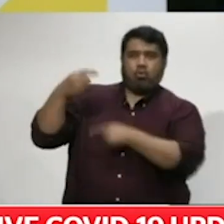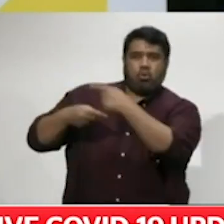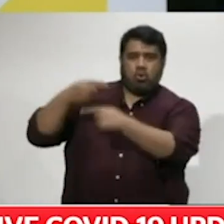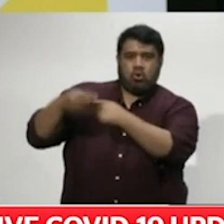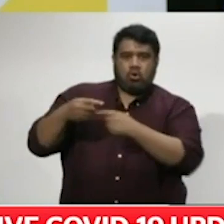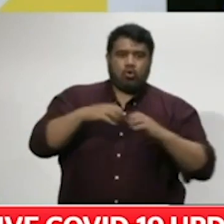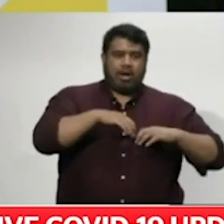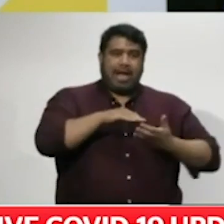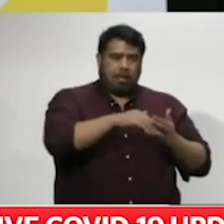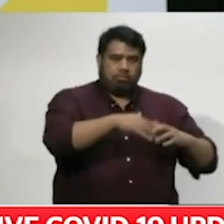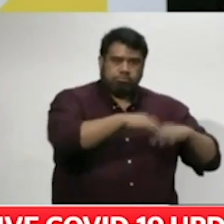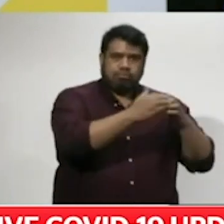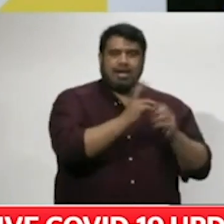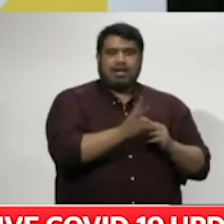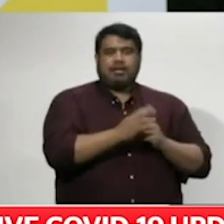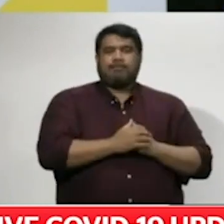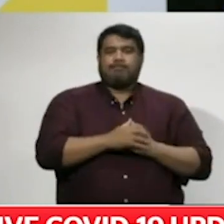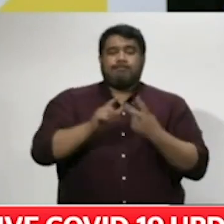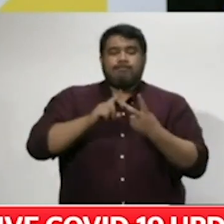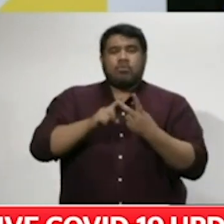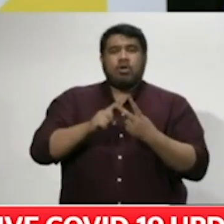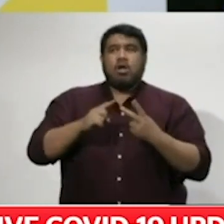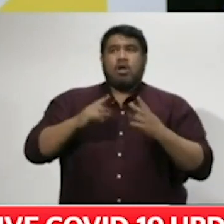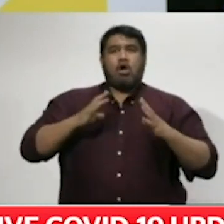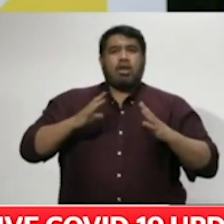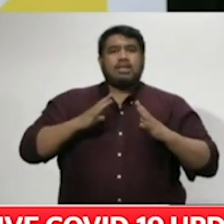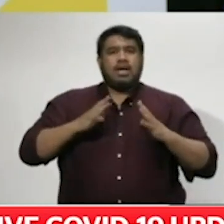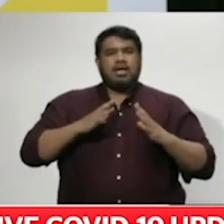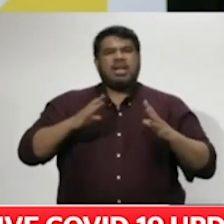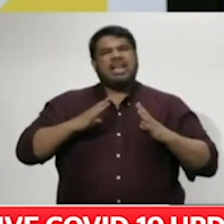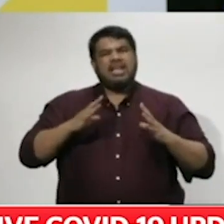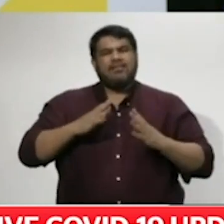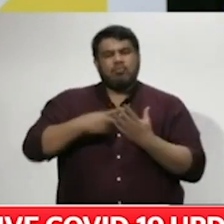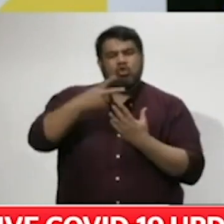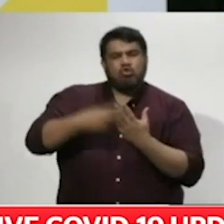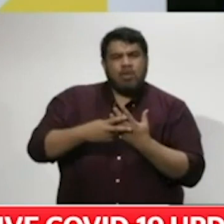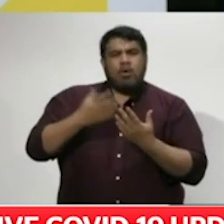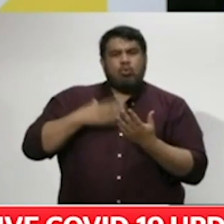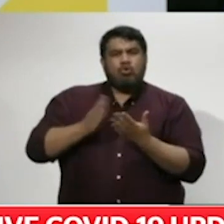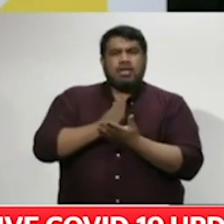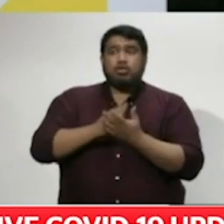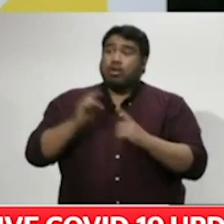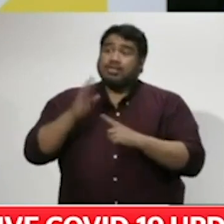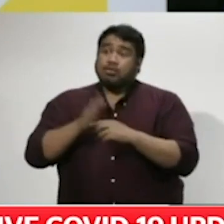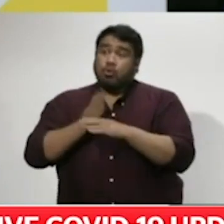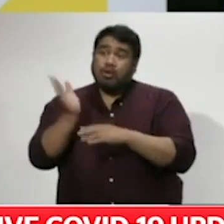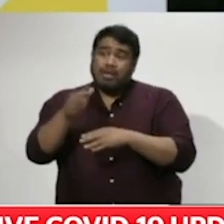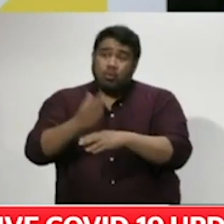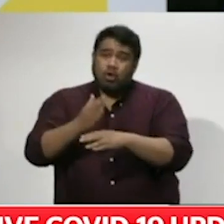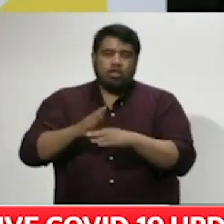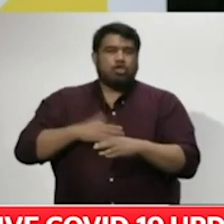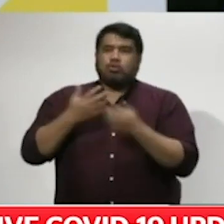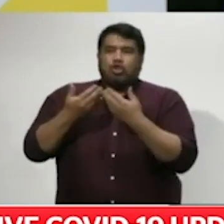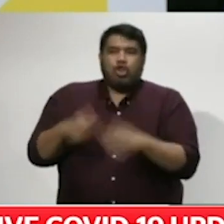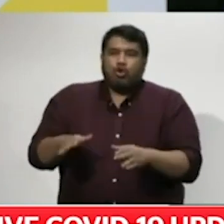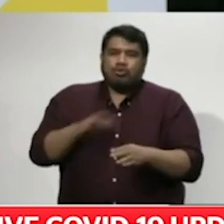allow essential workers to return to work without being disadvantaged by losing entitlements to a certain leave and payments, and